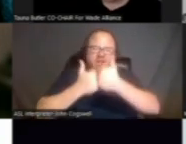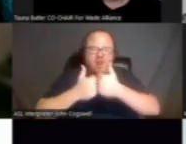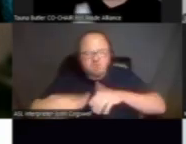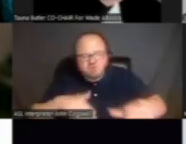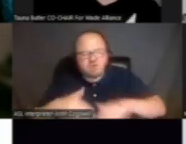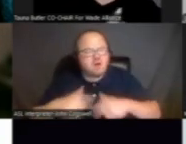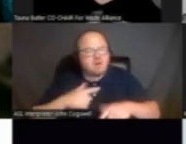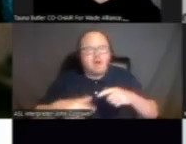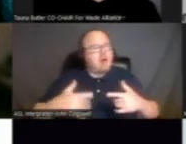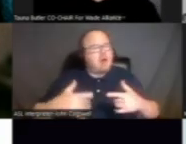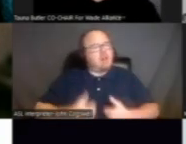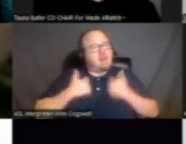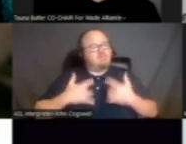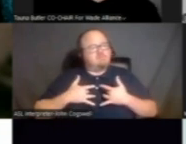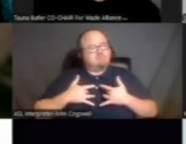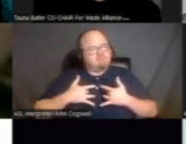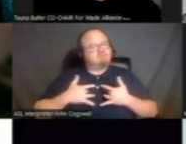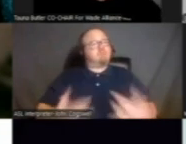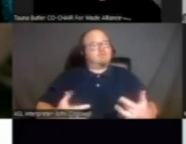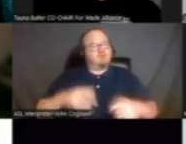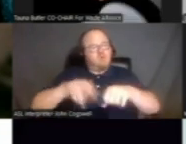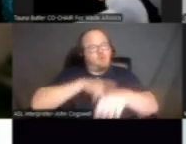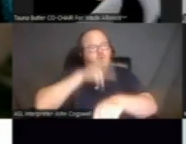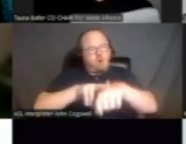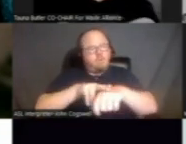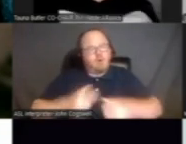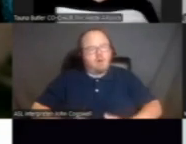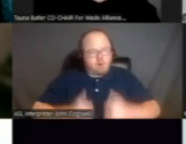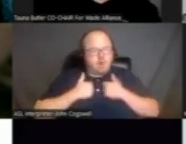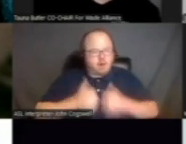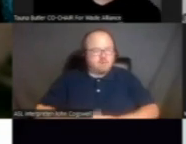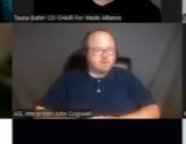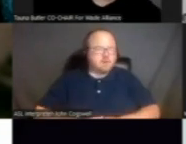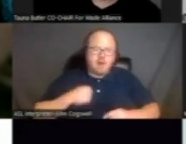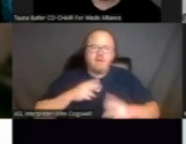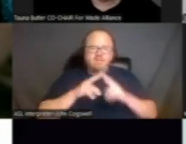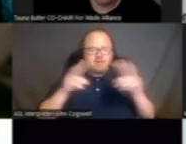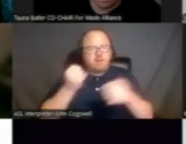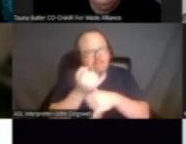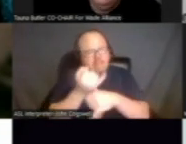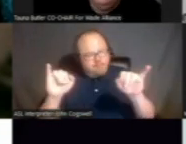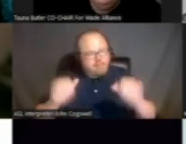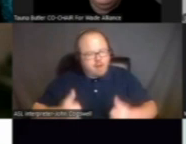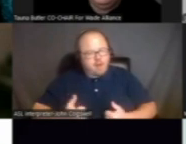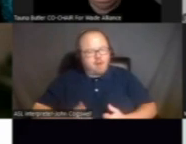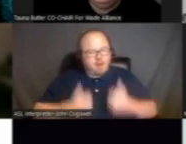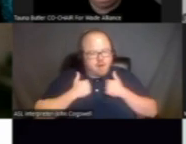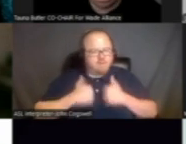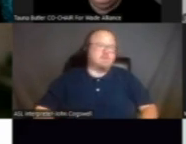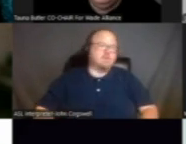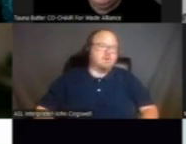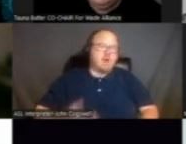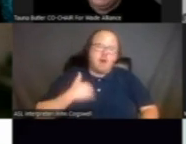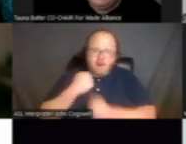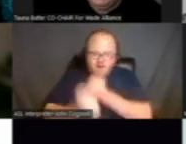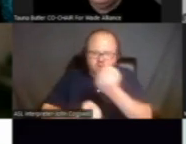I live a typical and normal life. An independent life. I have a